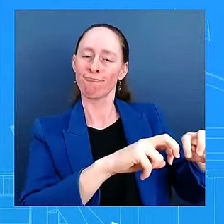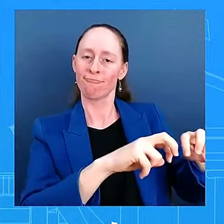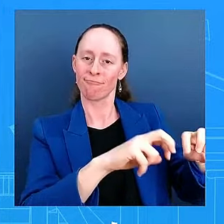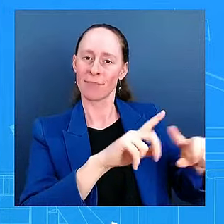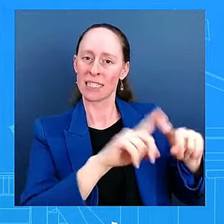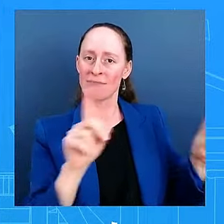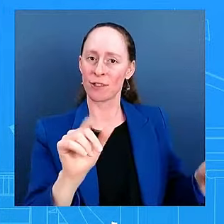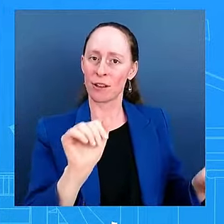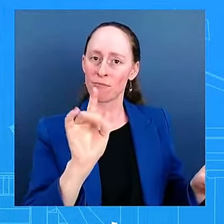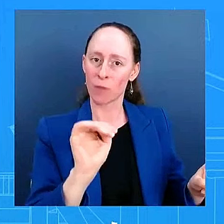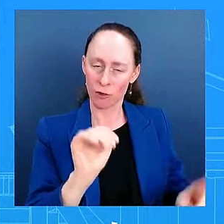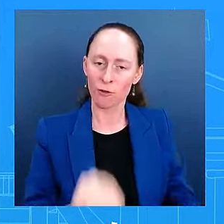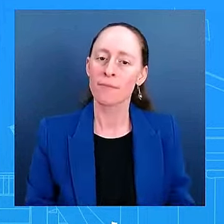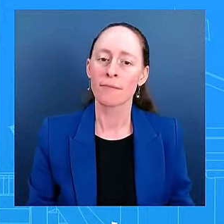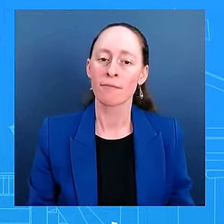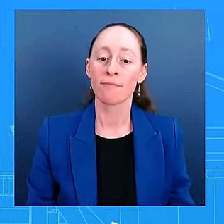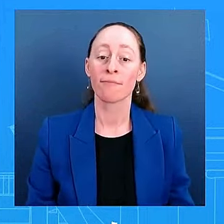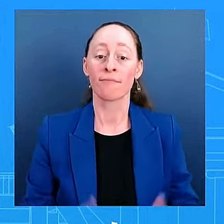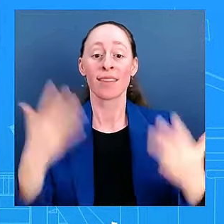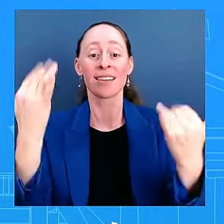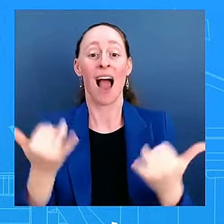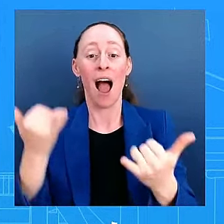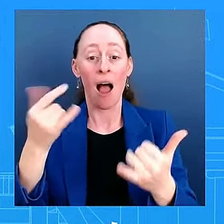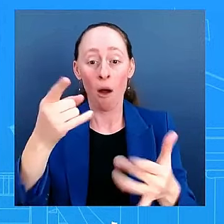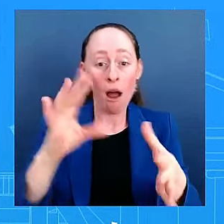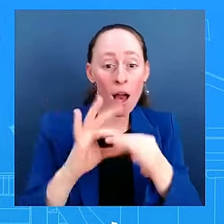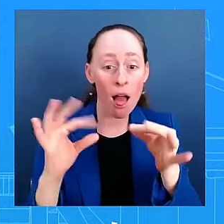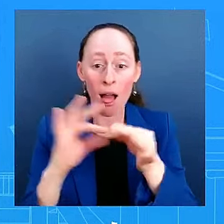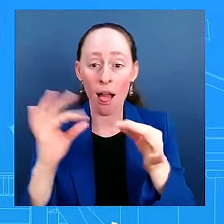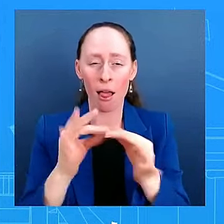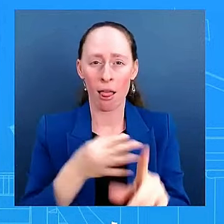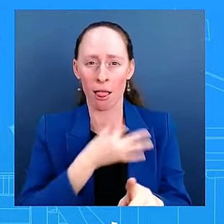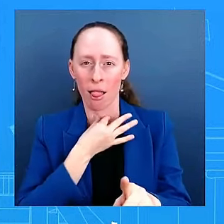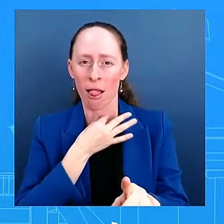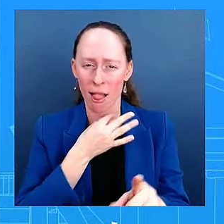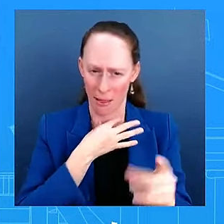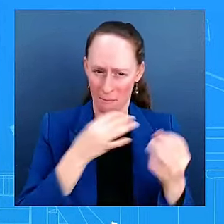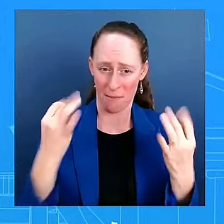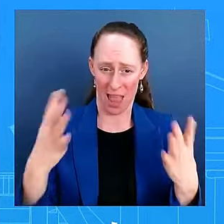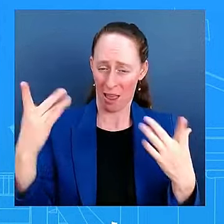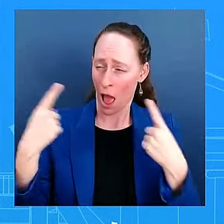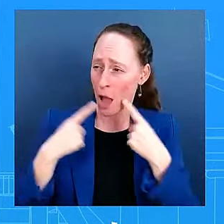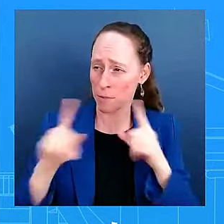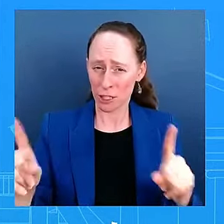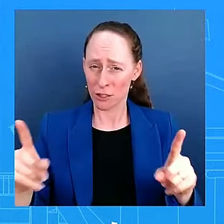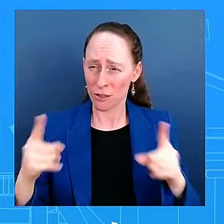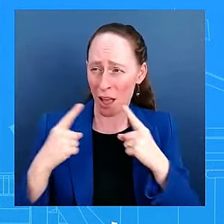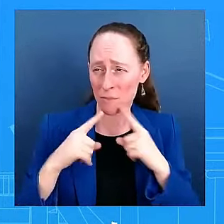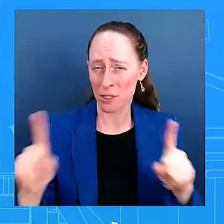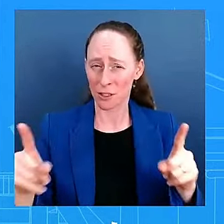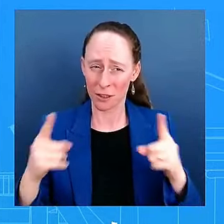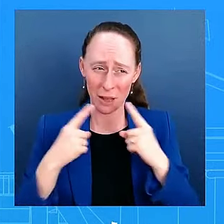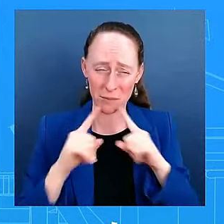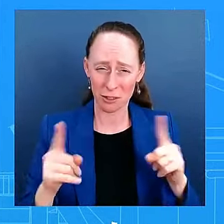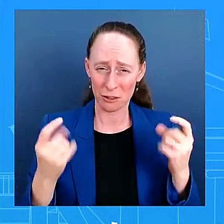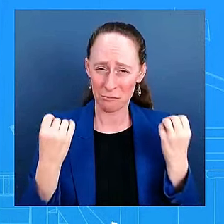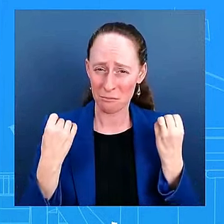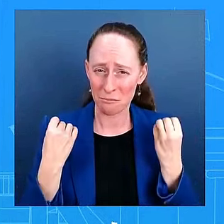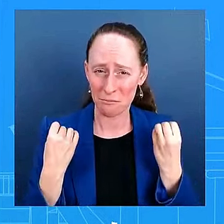question, despite all of the accomplishments that we were able to get done, there were global headwinds